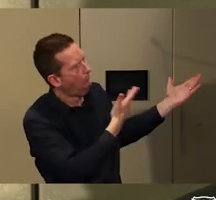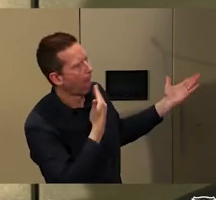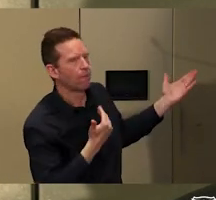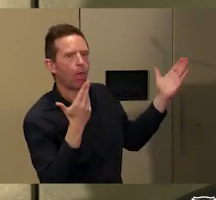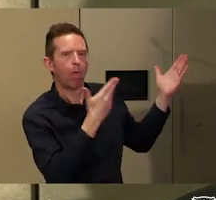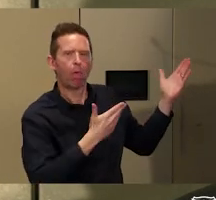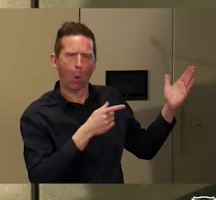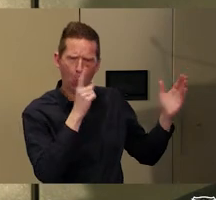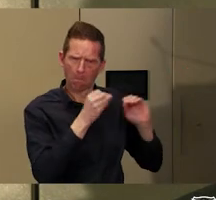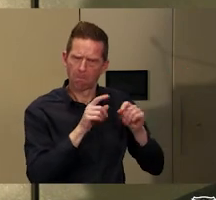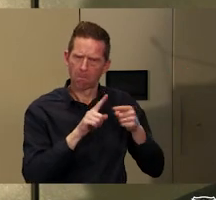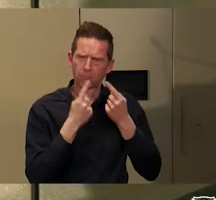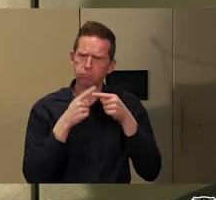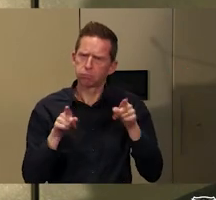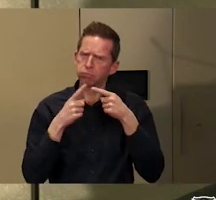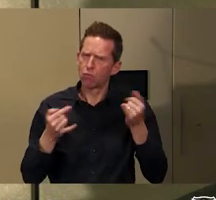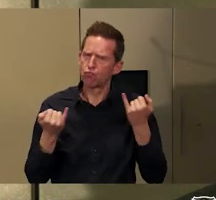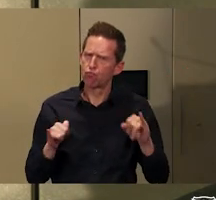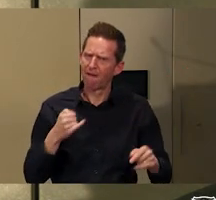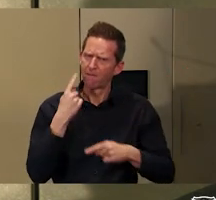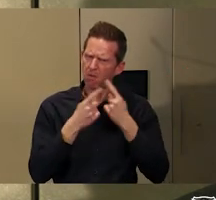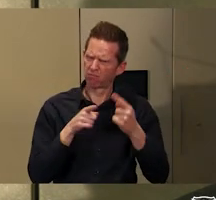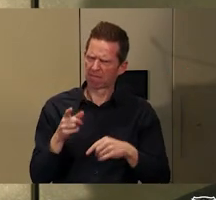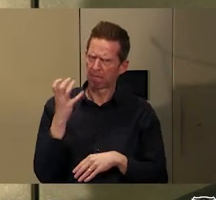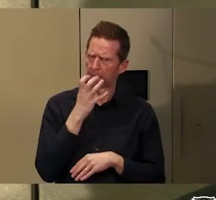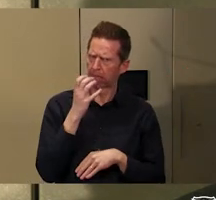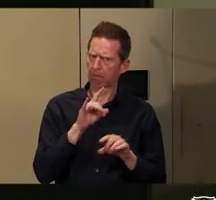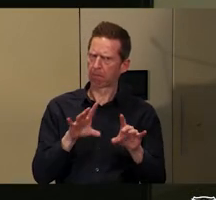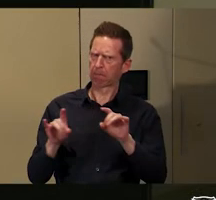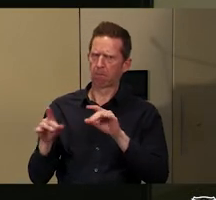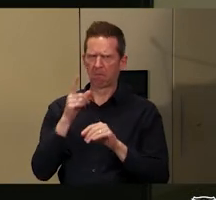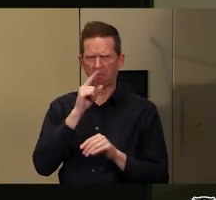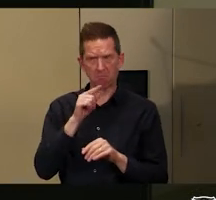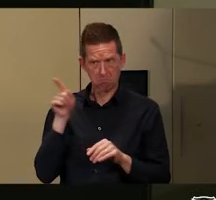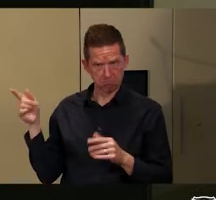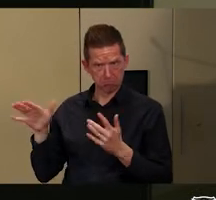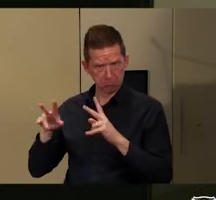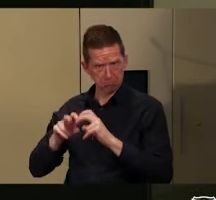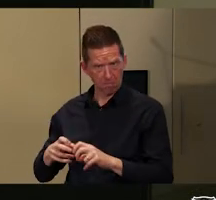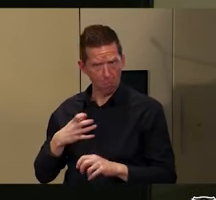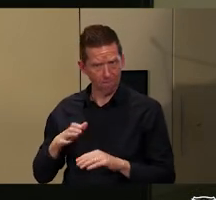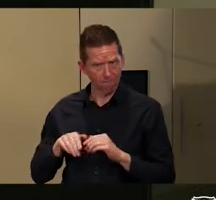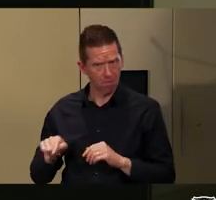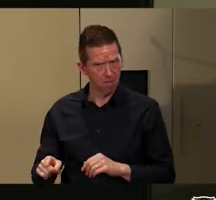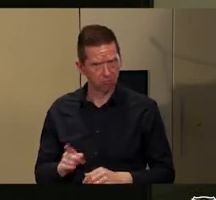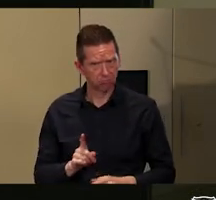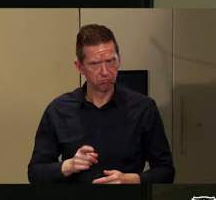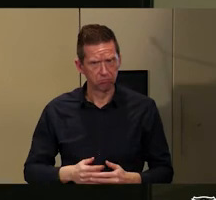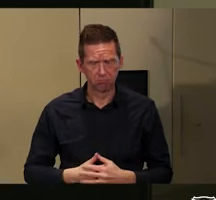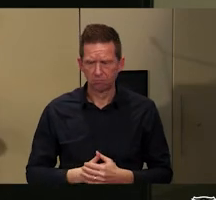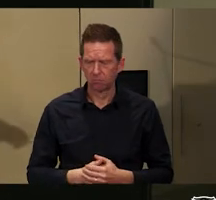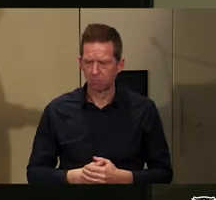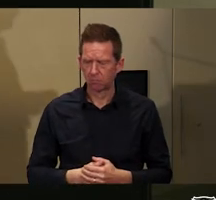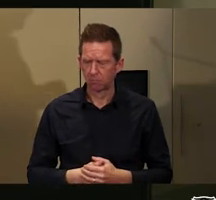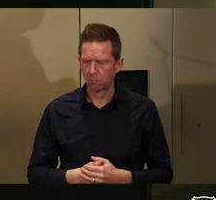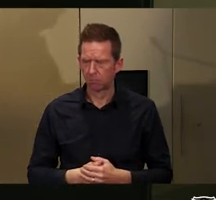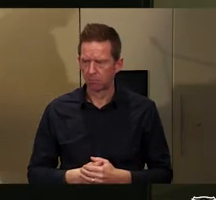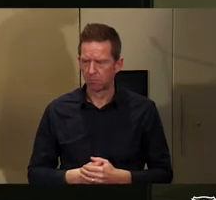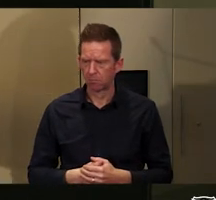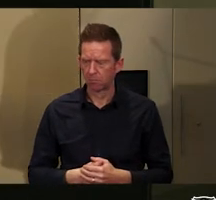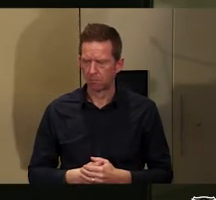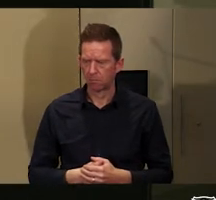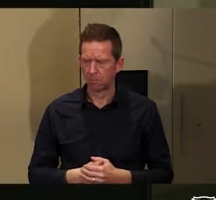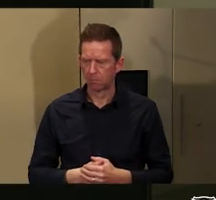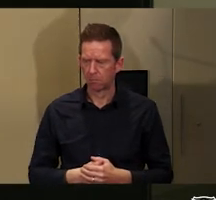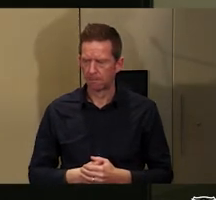it's filtering to the rest of the world community. Yeah. Yeah.